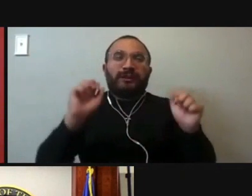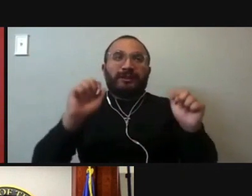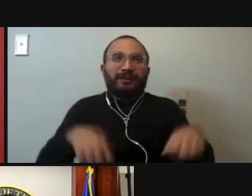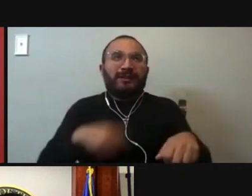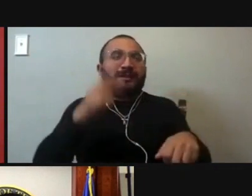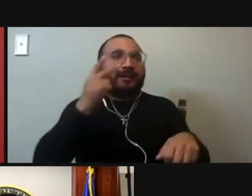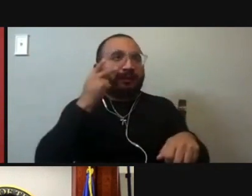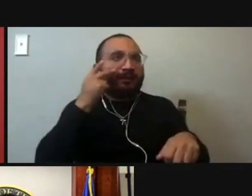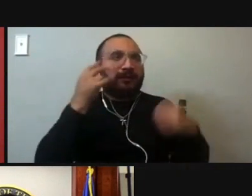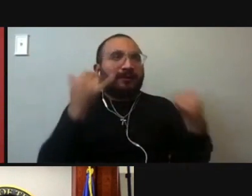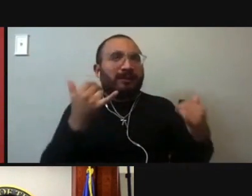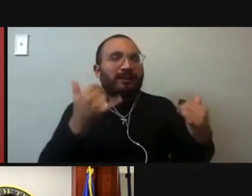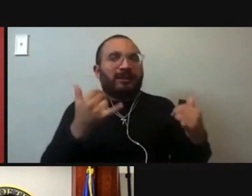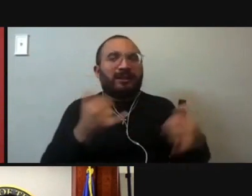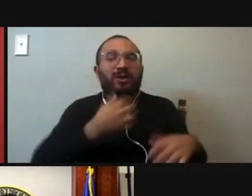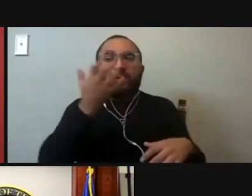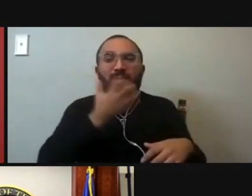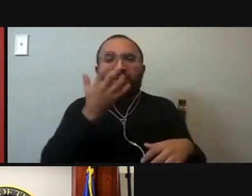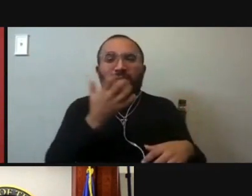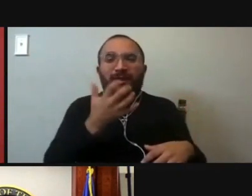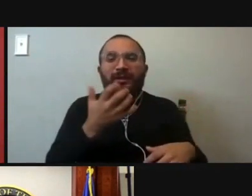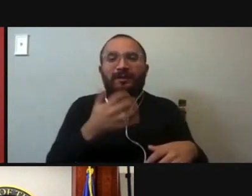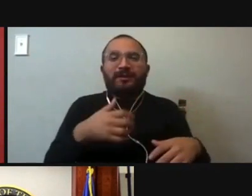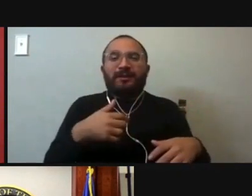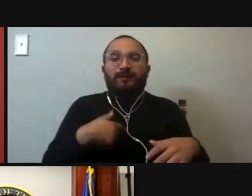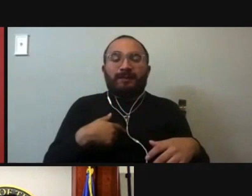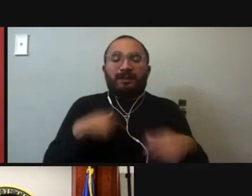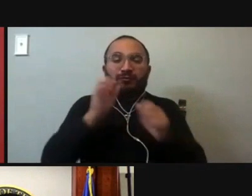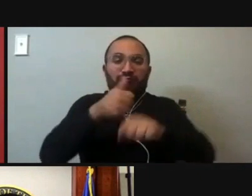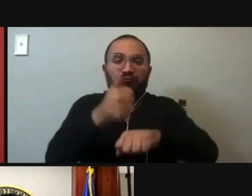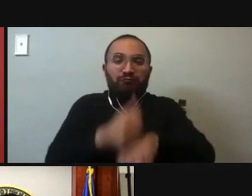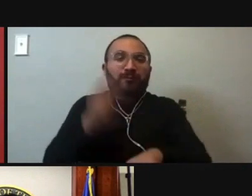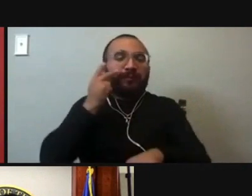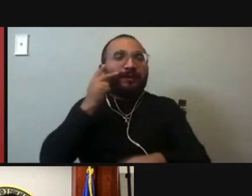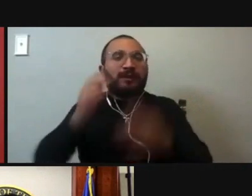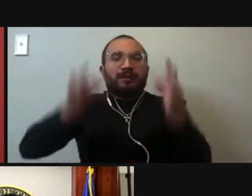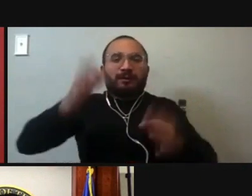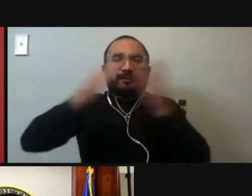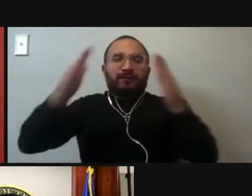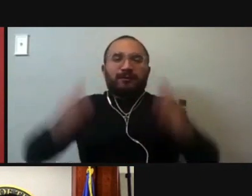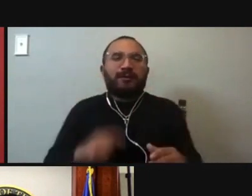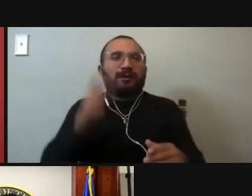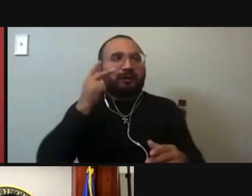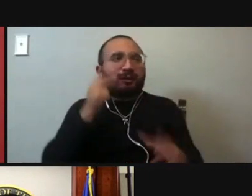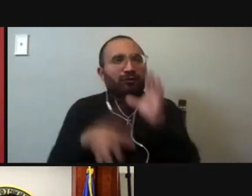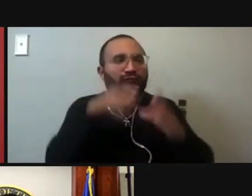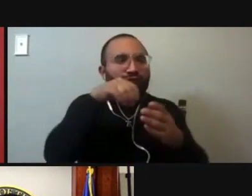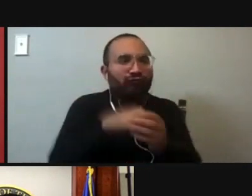didn't see coming out into the courthouse. It gives them aspirations to get involved.